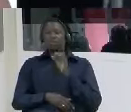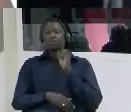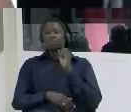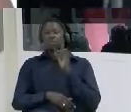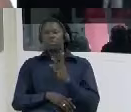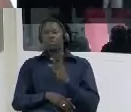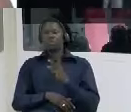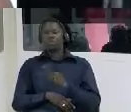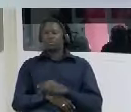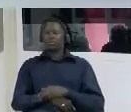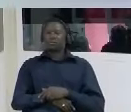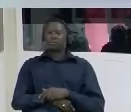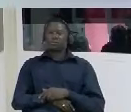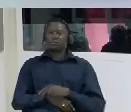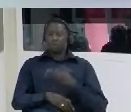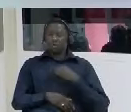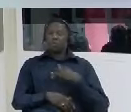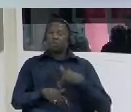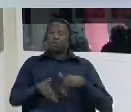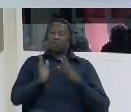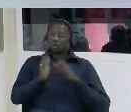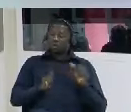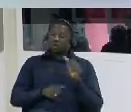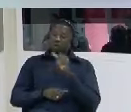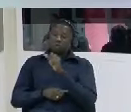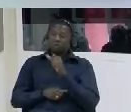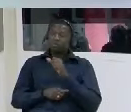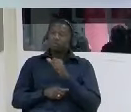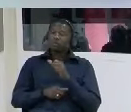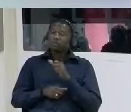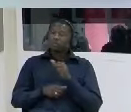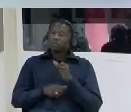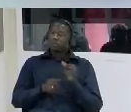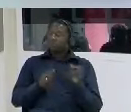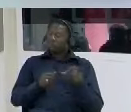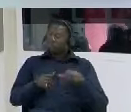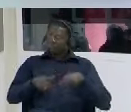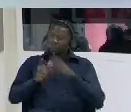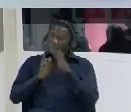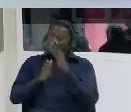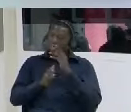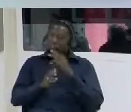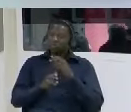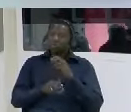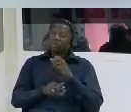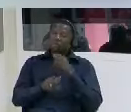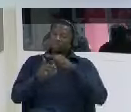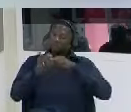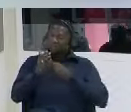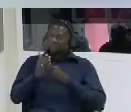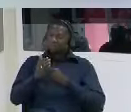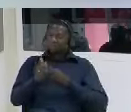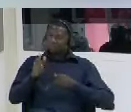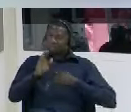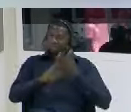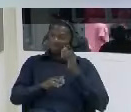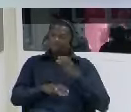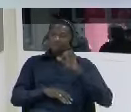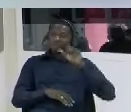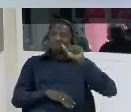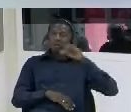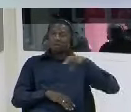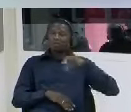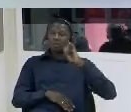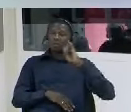on on our way going to the refugee center as i passed by amijouf cole by then amijouf was in senegal